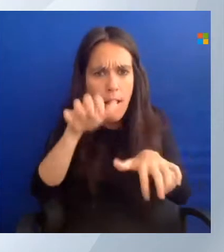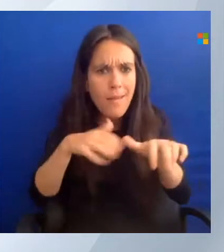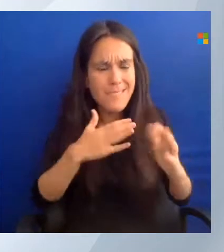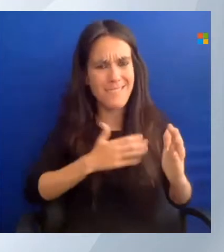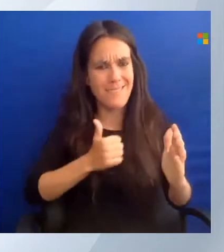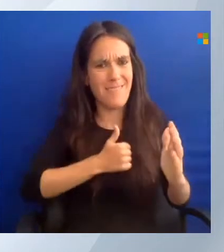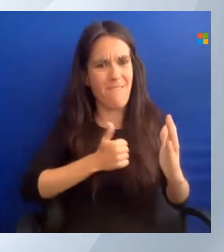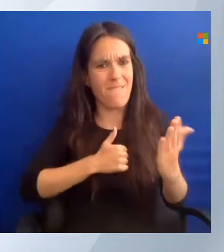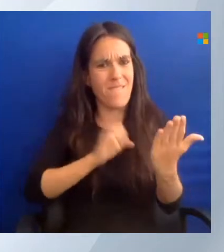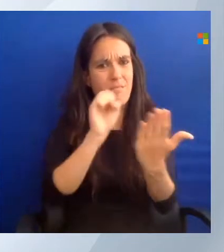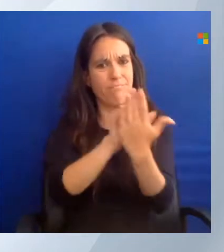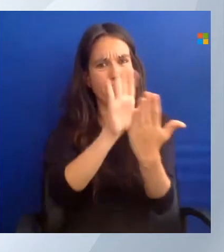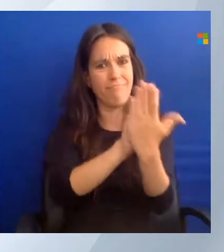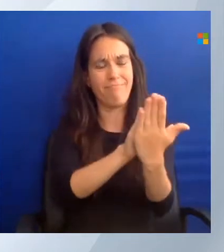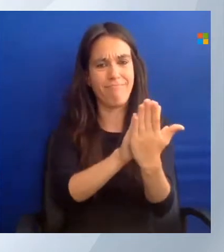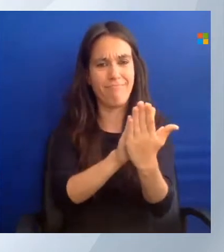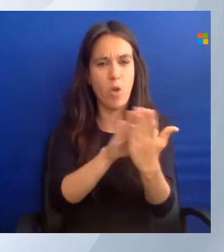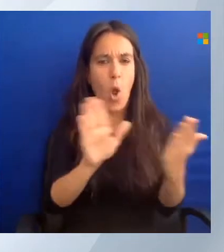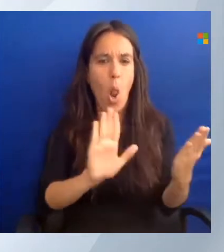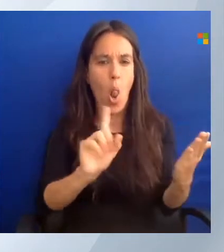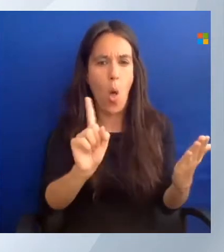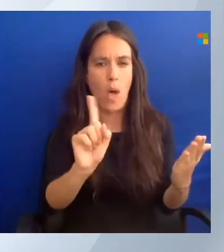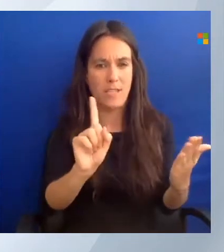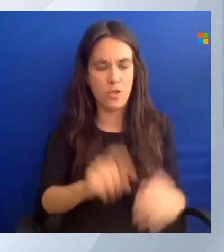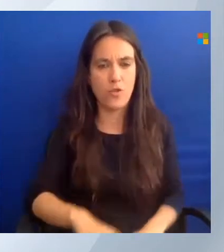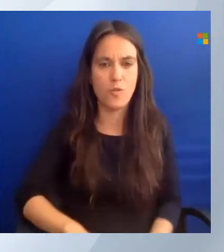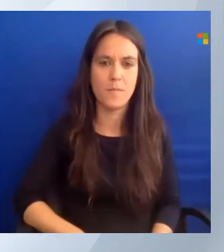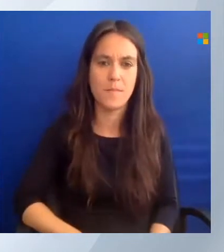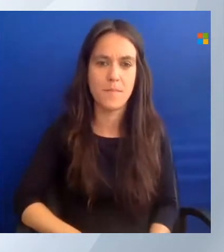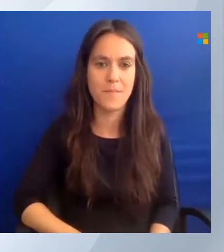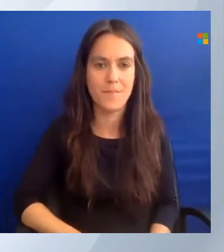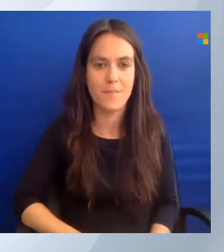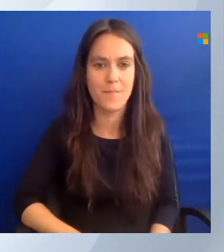And it is thinking about it. Well, it did do it. But it did the wrong one.